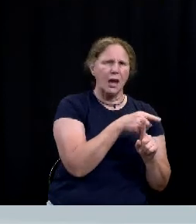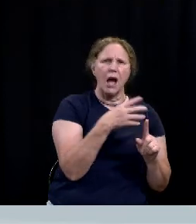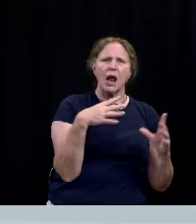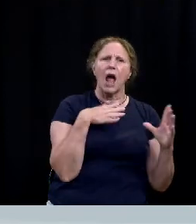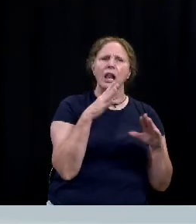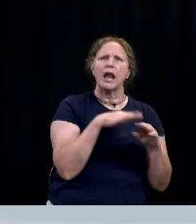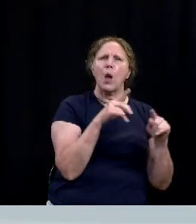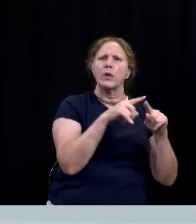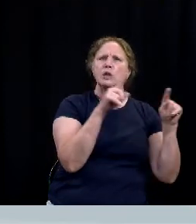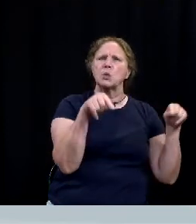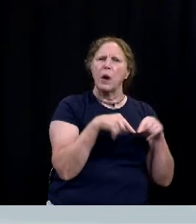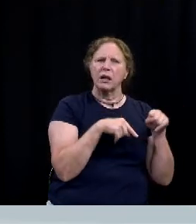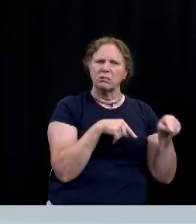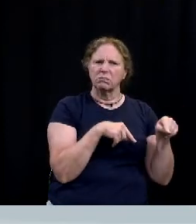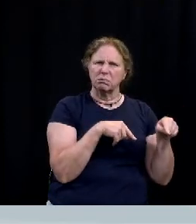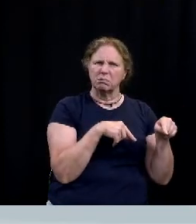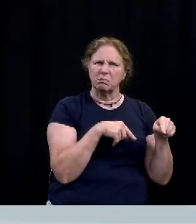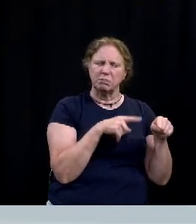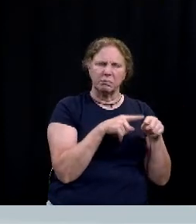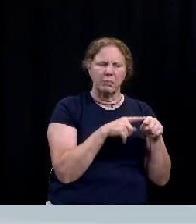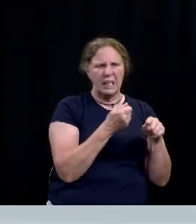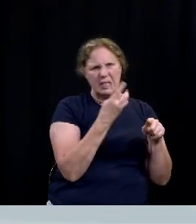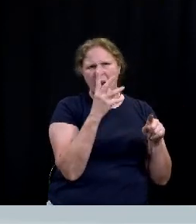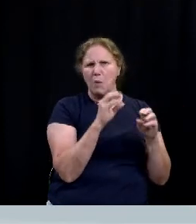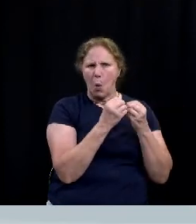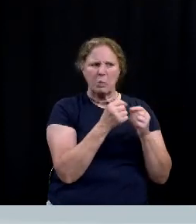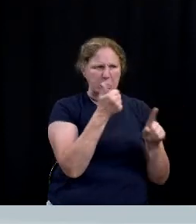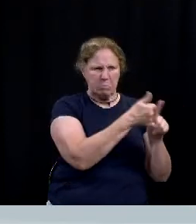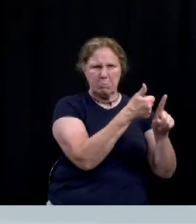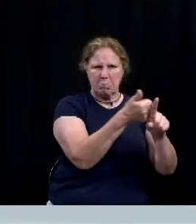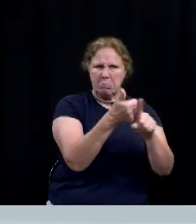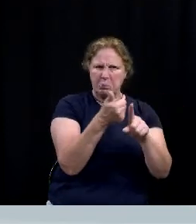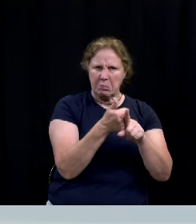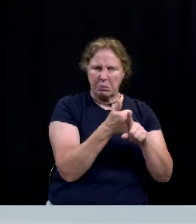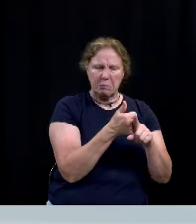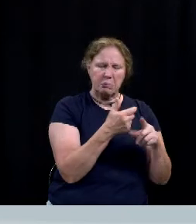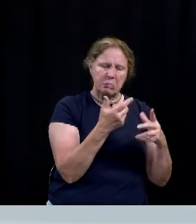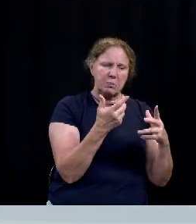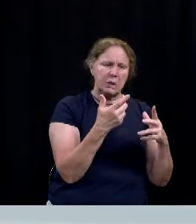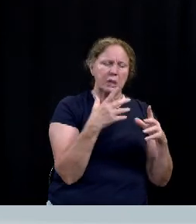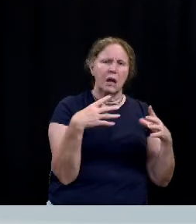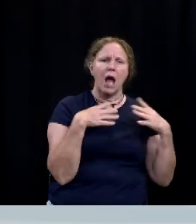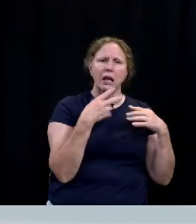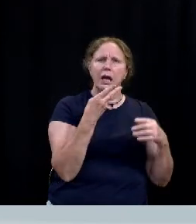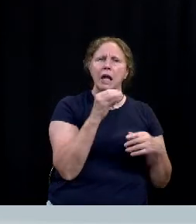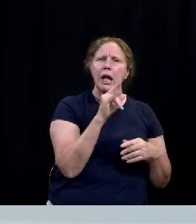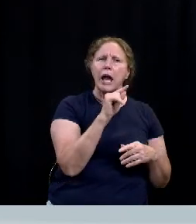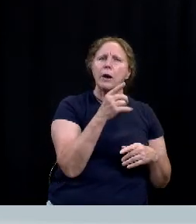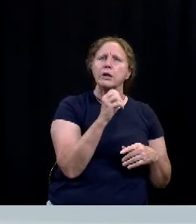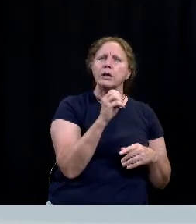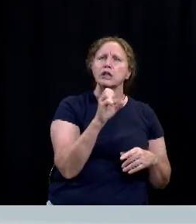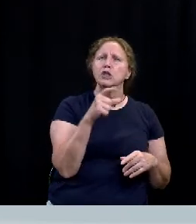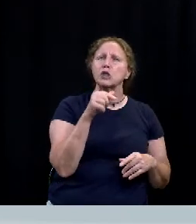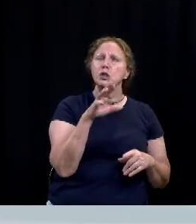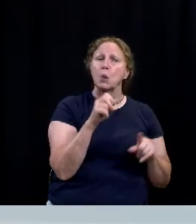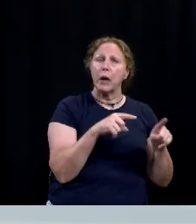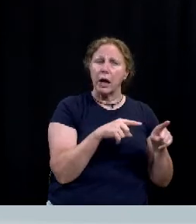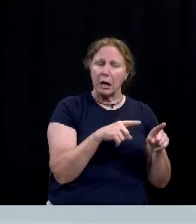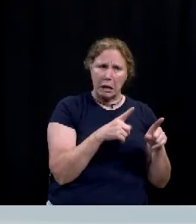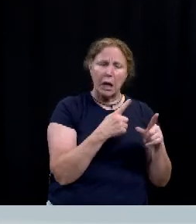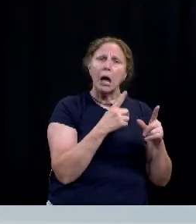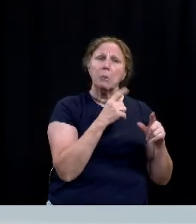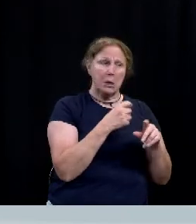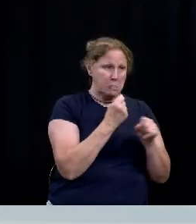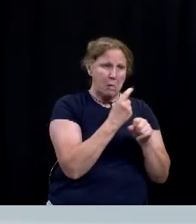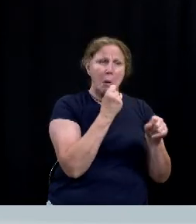the square and that was put on by several organizations down at holiday uh heritage square and it become a tradition but uh for